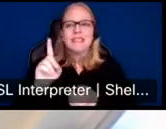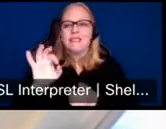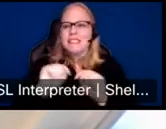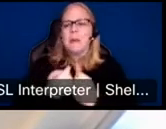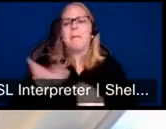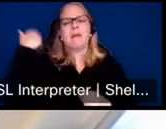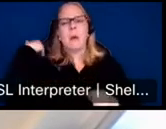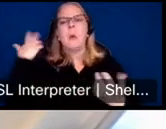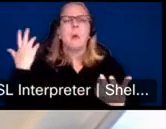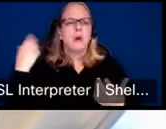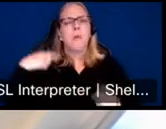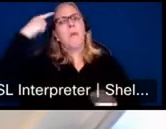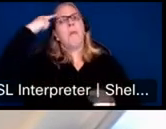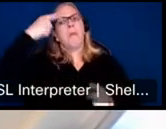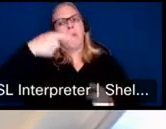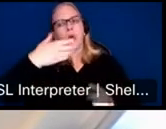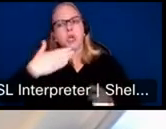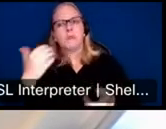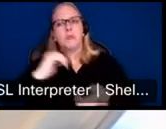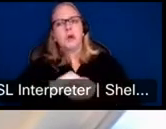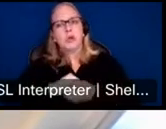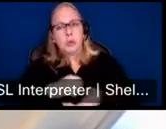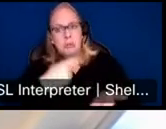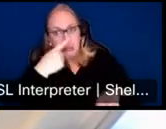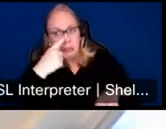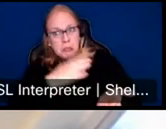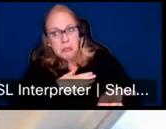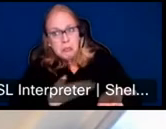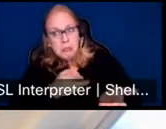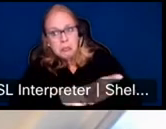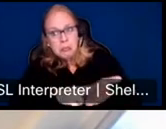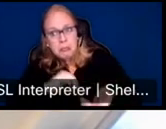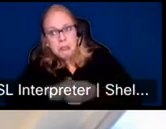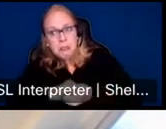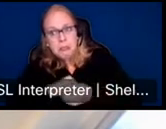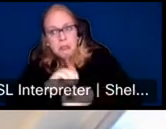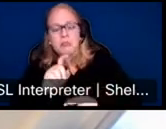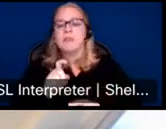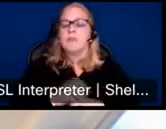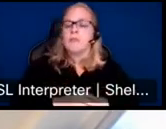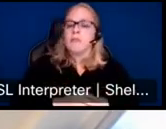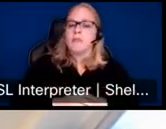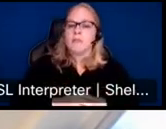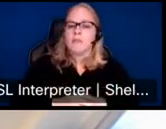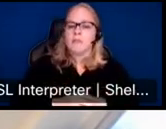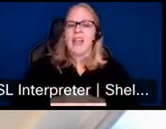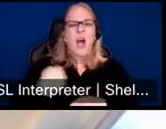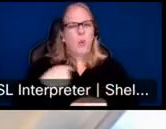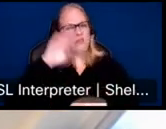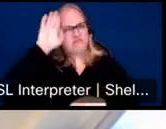that this would be a great partner if they would be willing to sign on for a couple reasons. One is that having